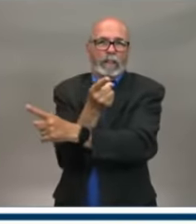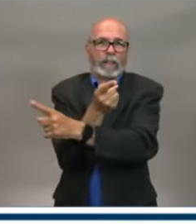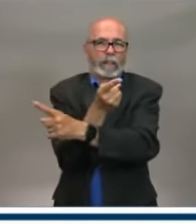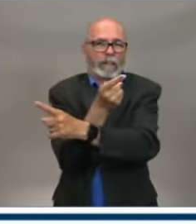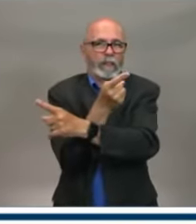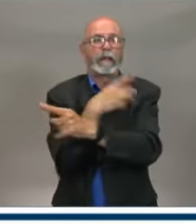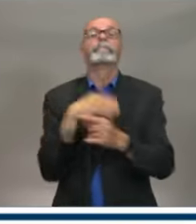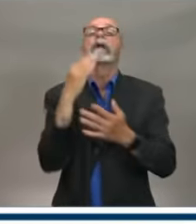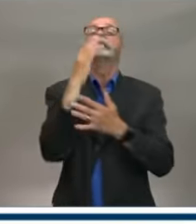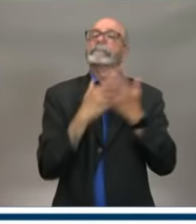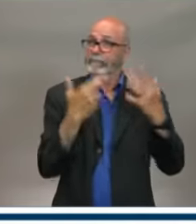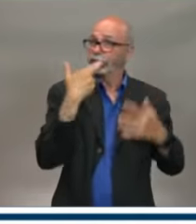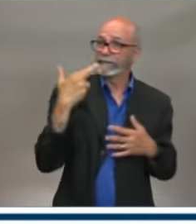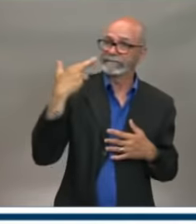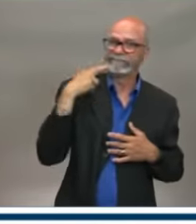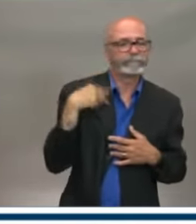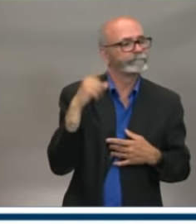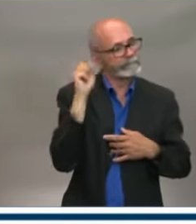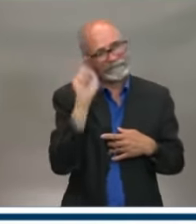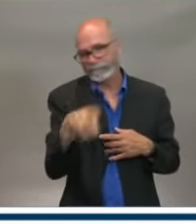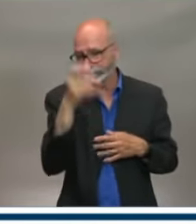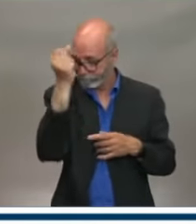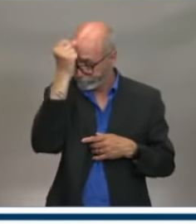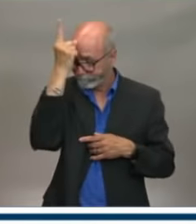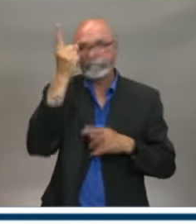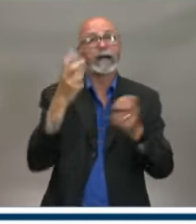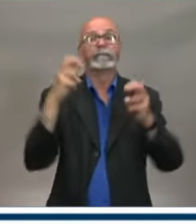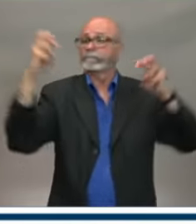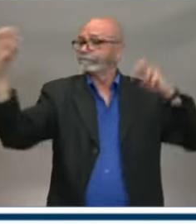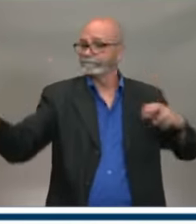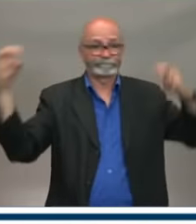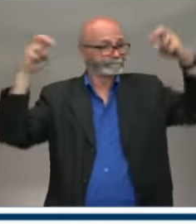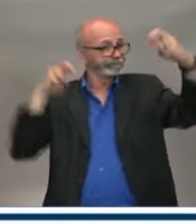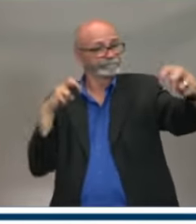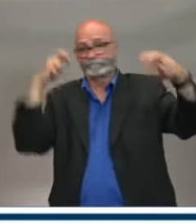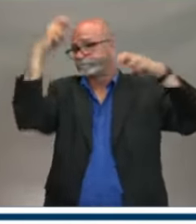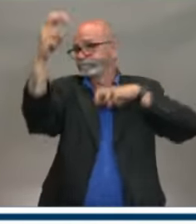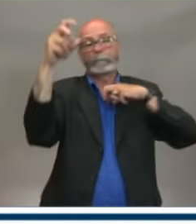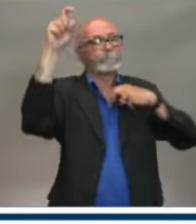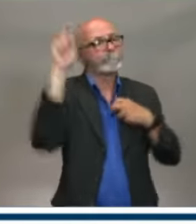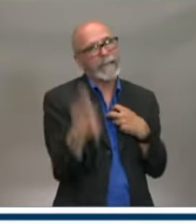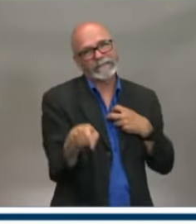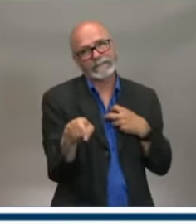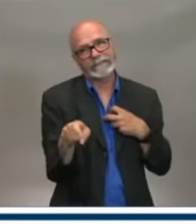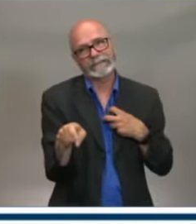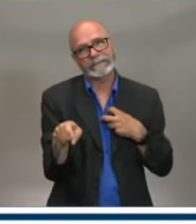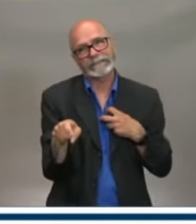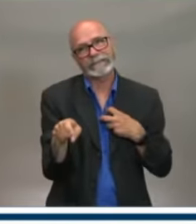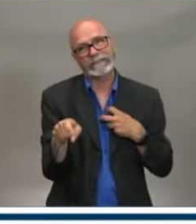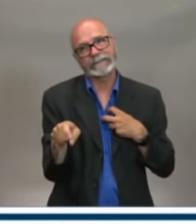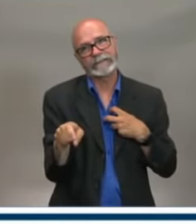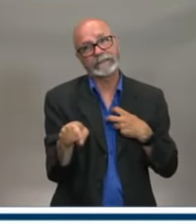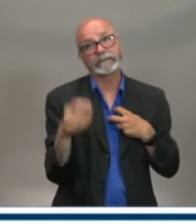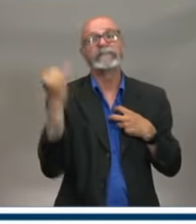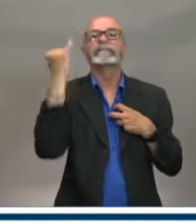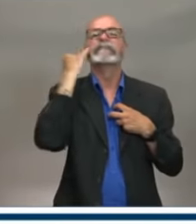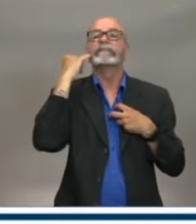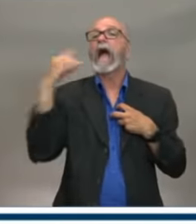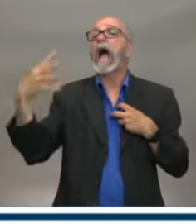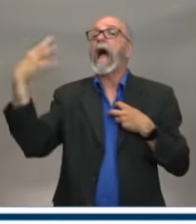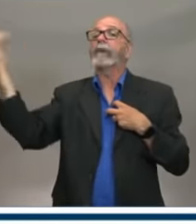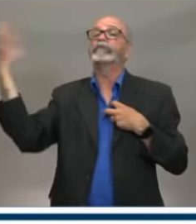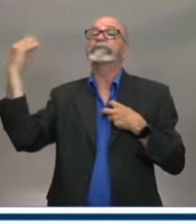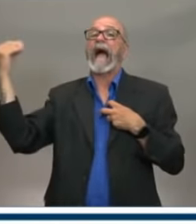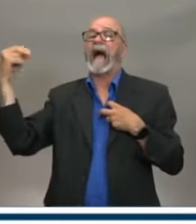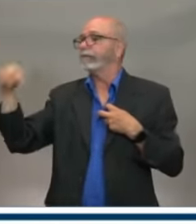remains that people need to respect social distancing outside of their household bubble or their household or their household bubble. So, actually,